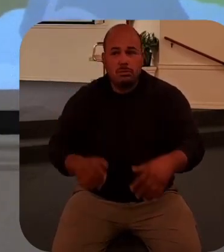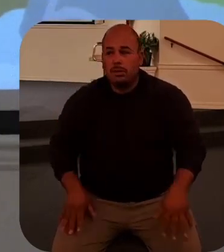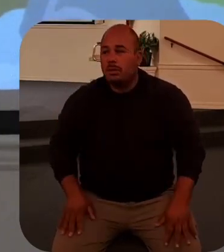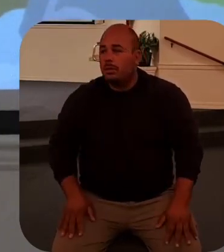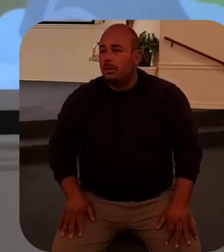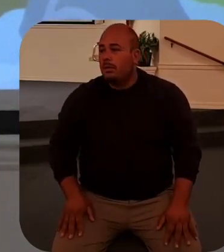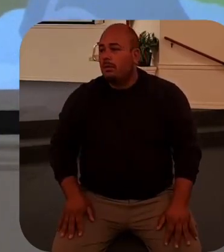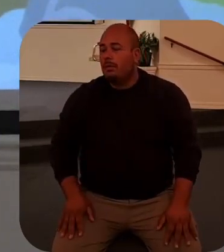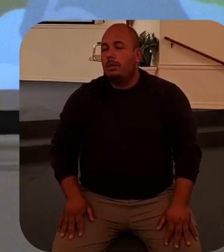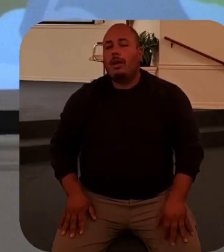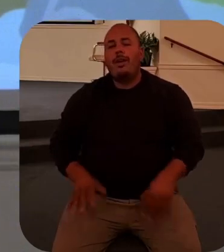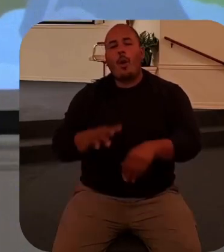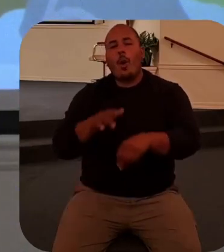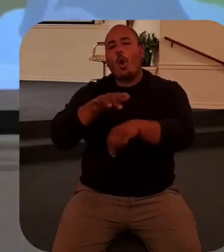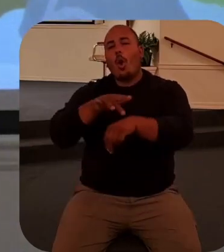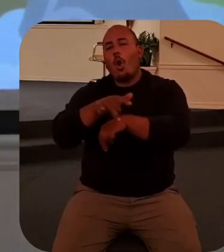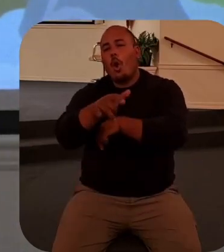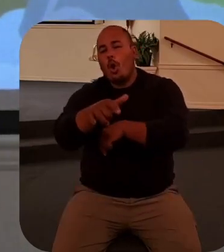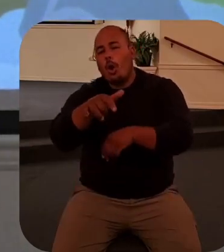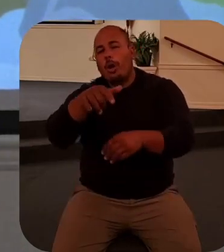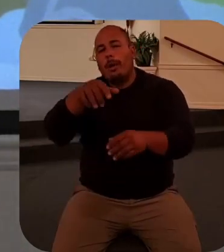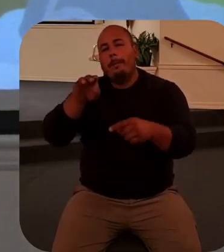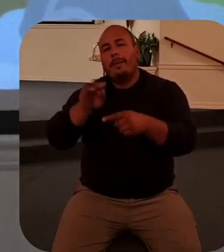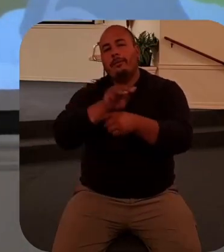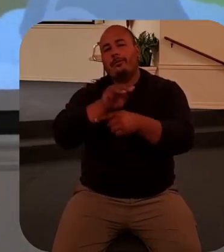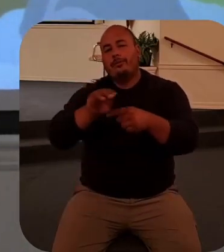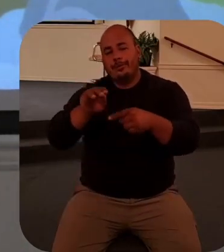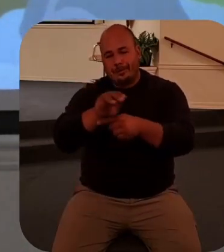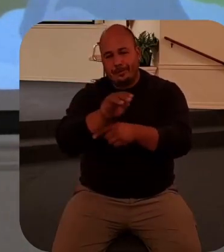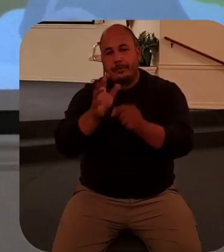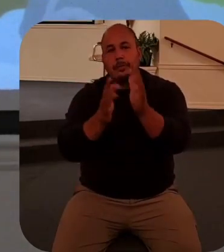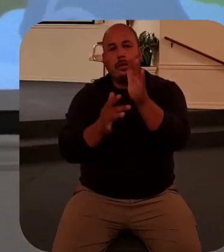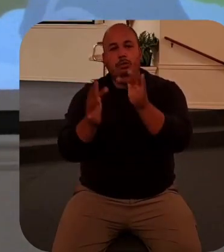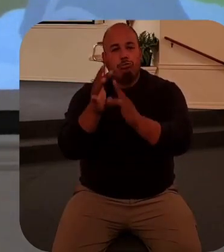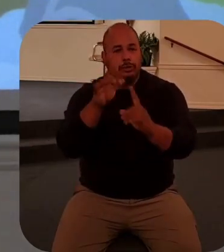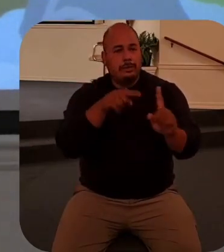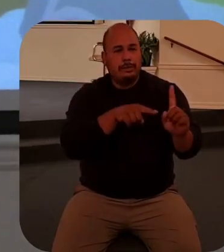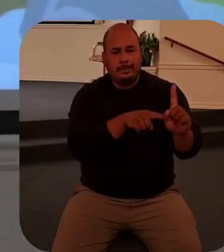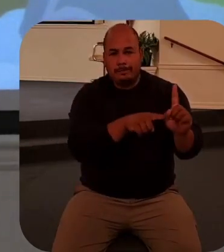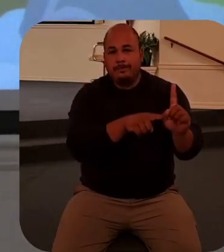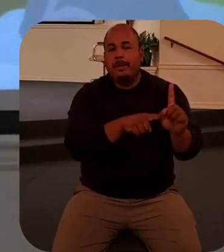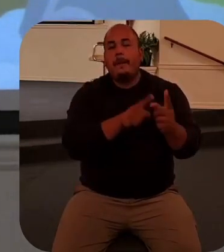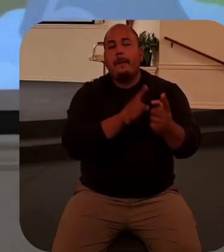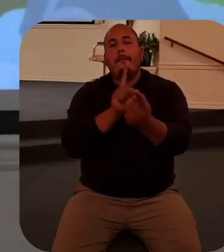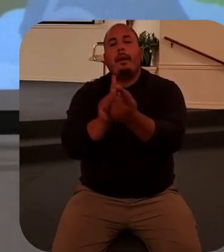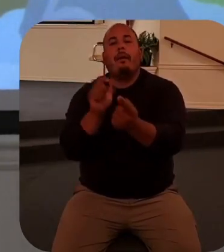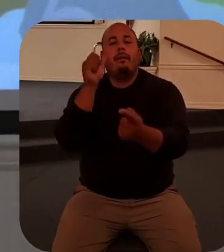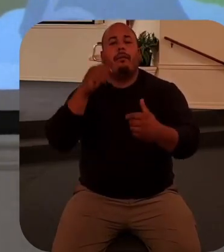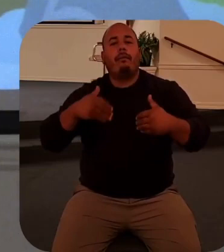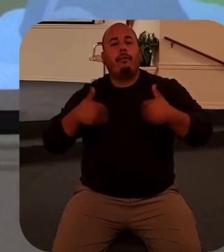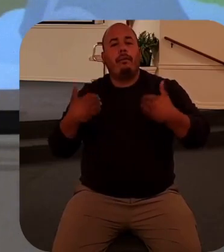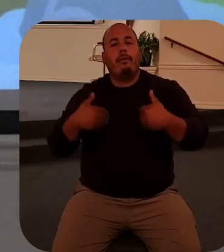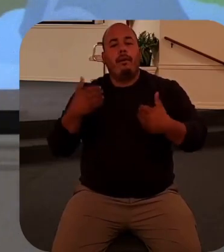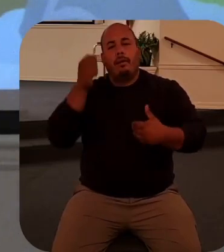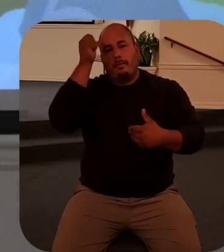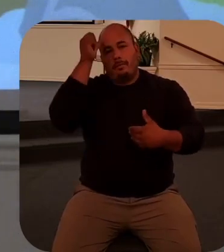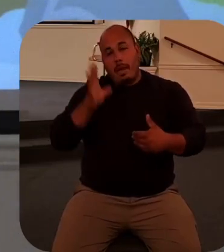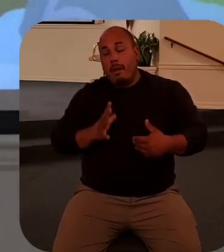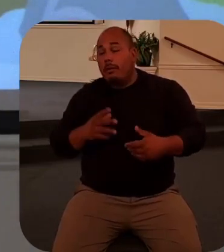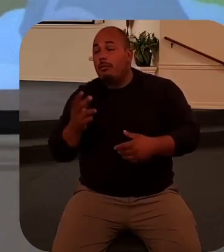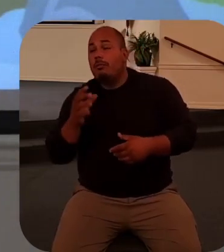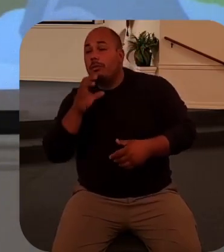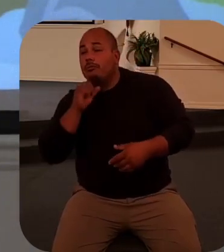earlier in his ministry according to the gospel of Luke Jesus had brought back to life a young man and a 12 year old girl